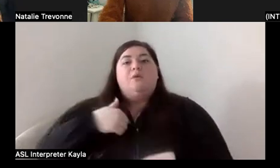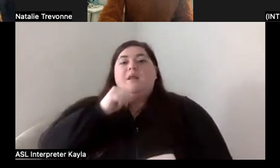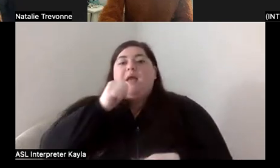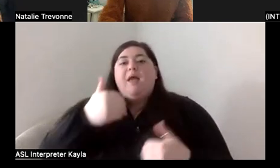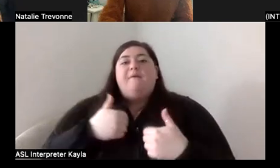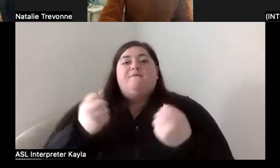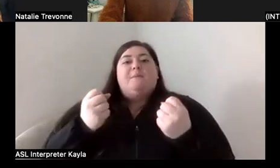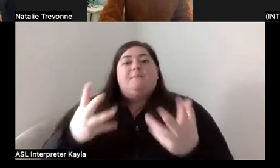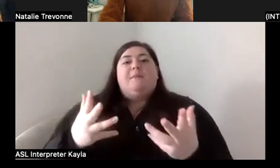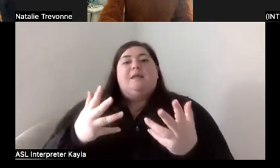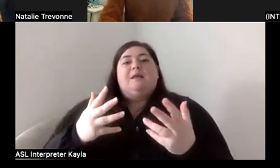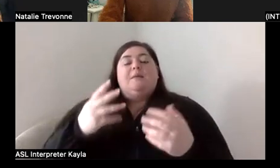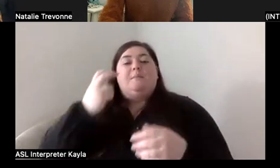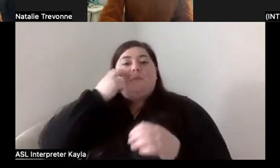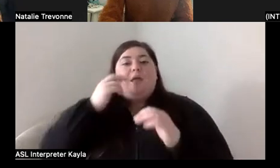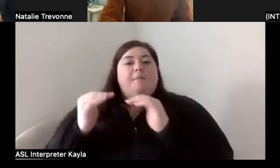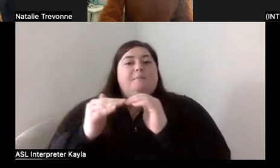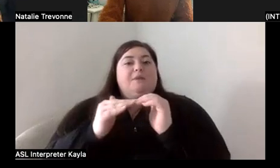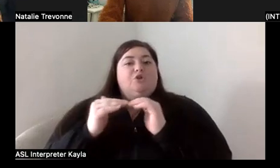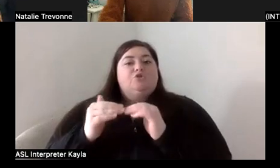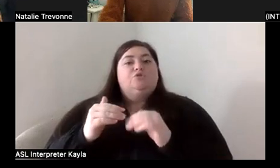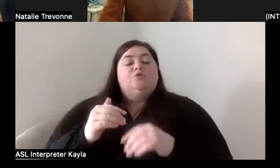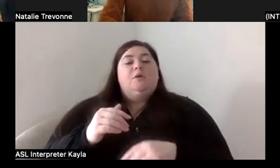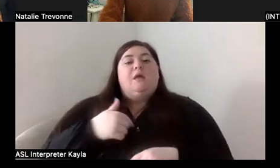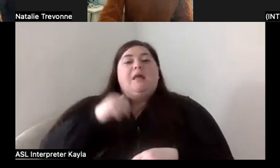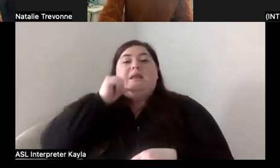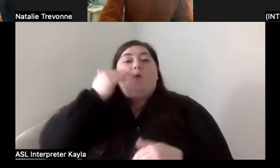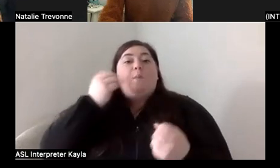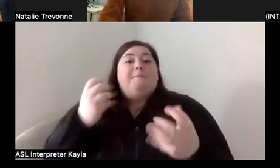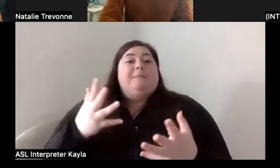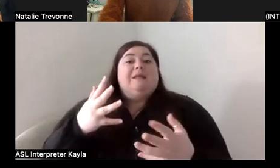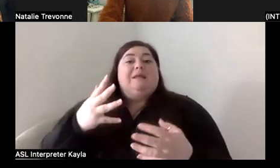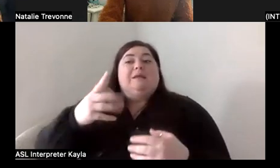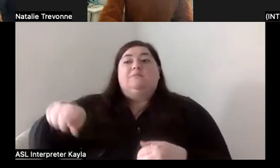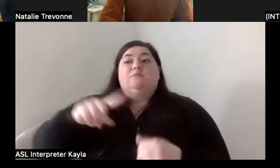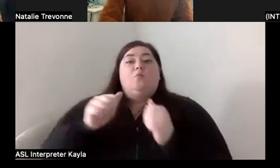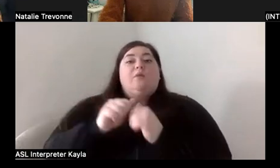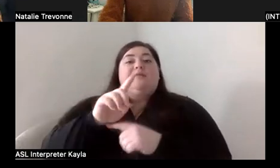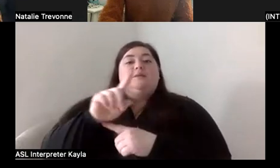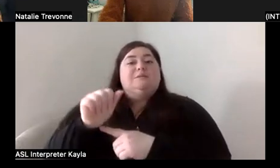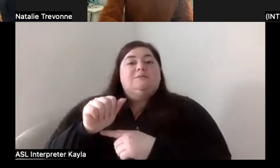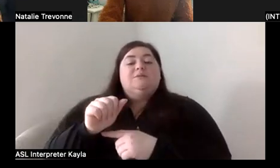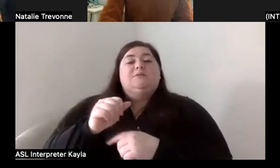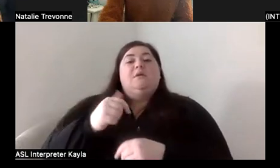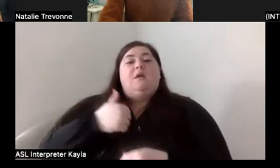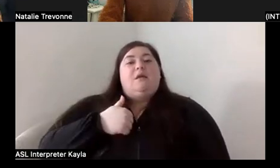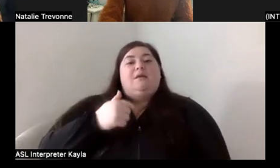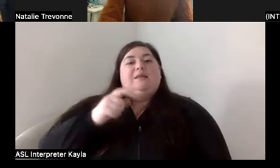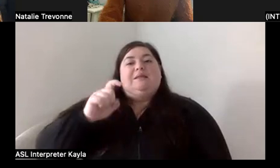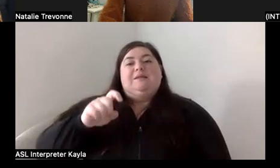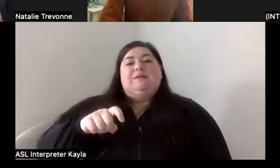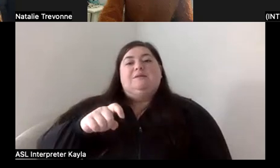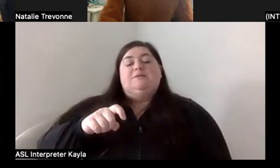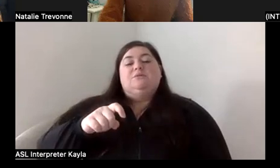at this point or really knew a lot of folks with disabilities because none of my family members or friends had disabilities. And I was like, I need to